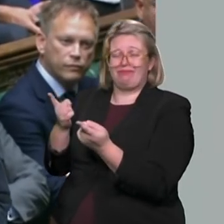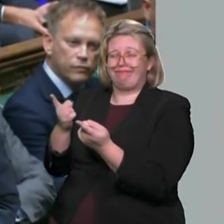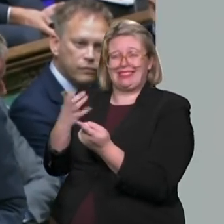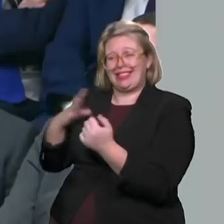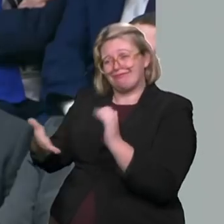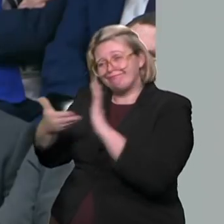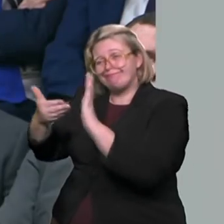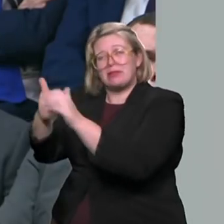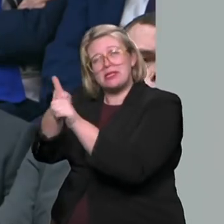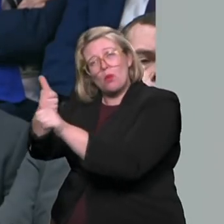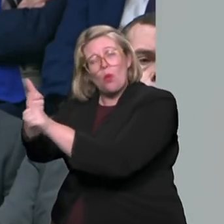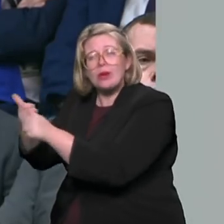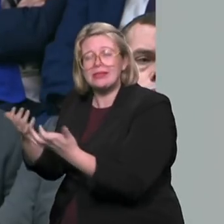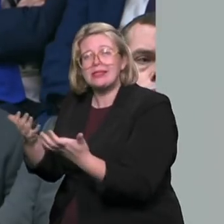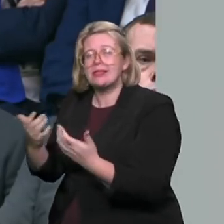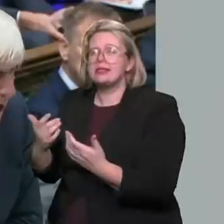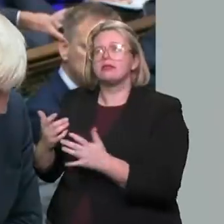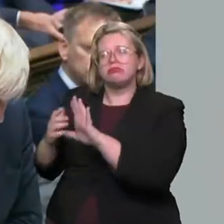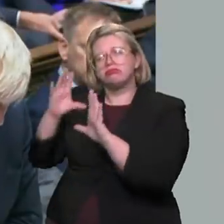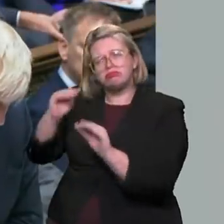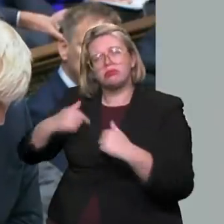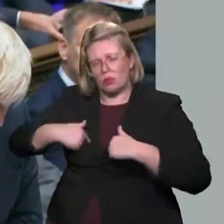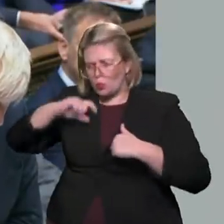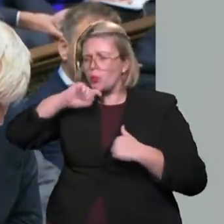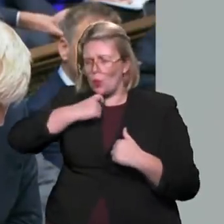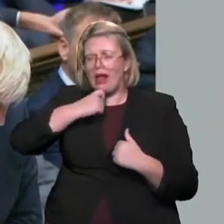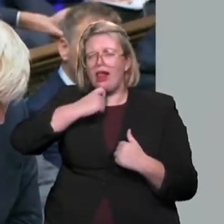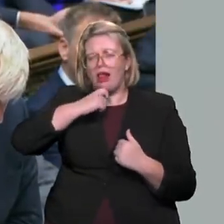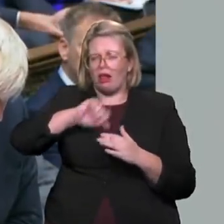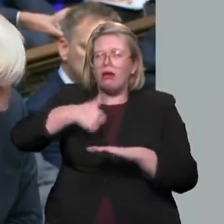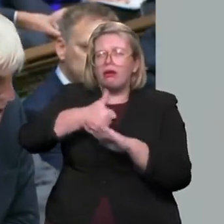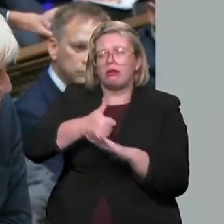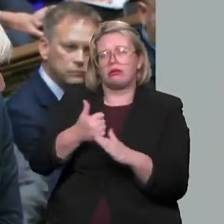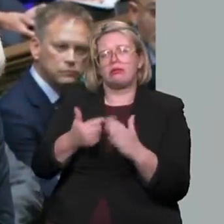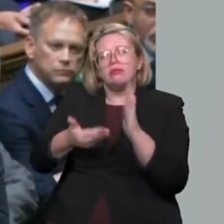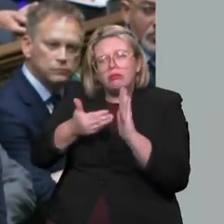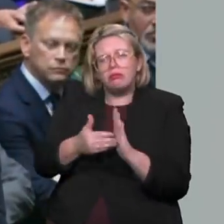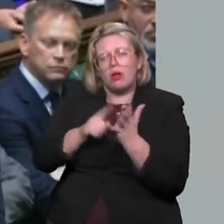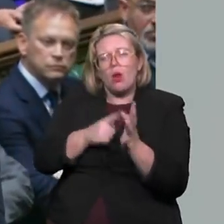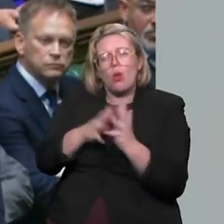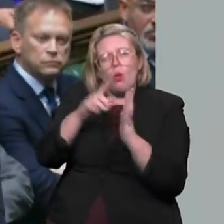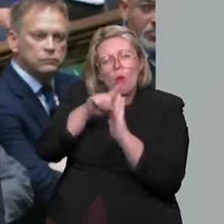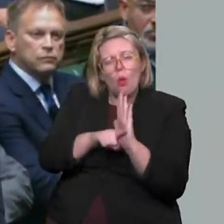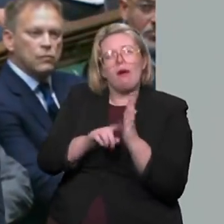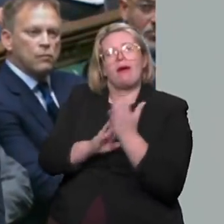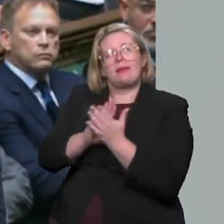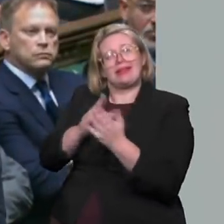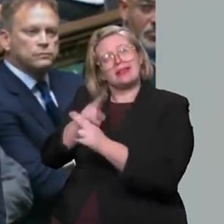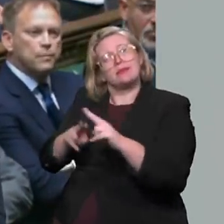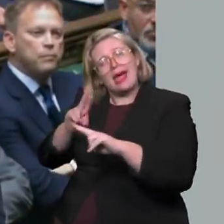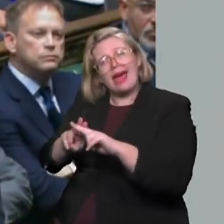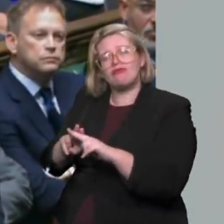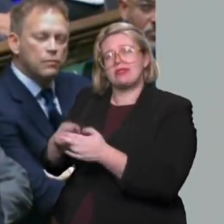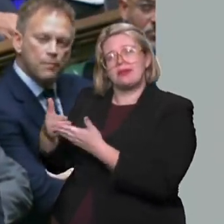I can tell my hon. Friend that we will legislate to allow parents of children in neonatal care to take extended